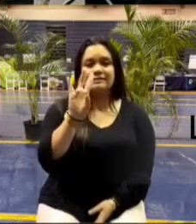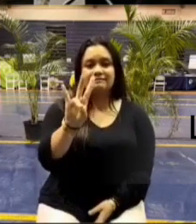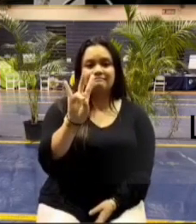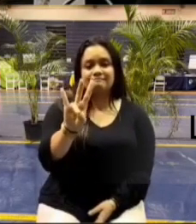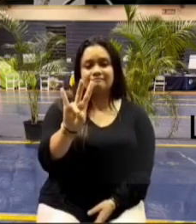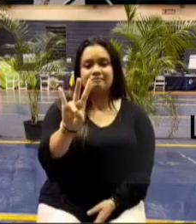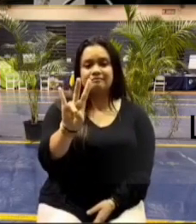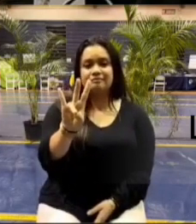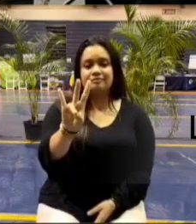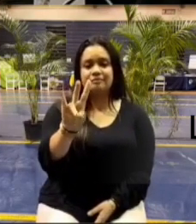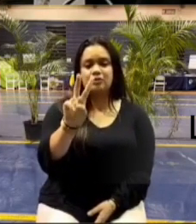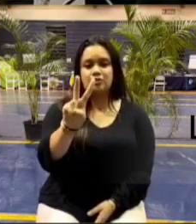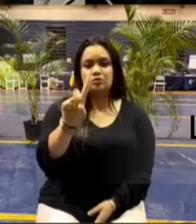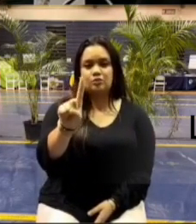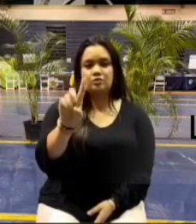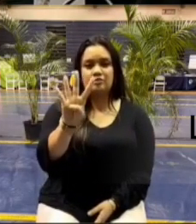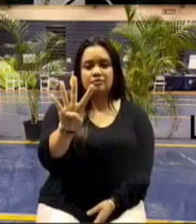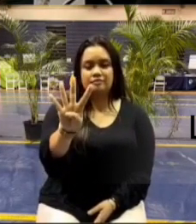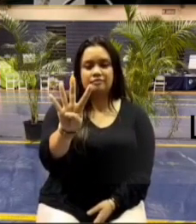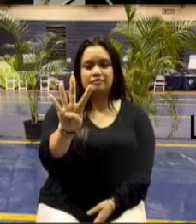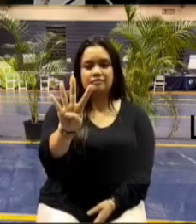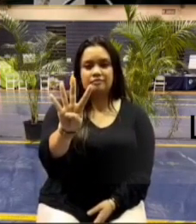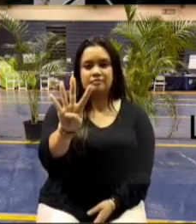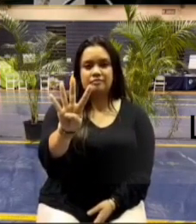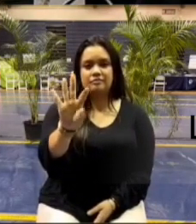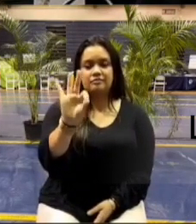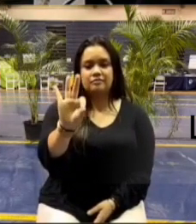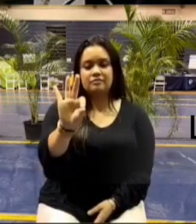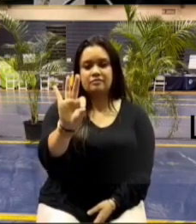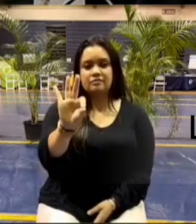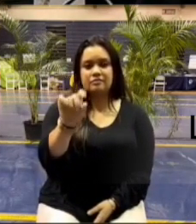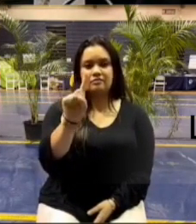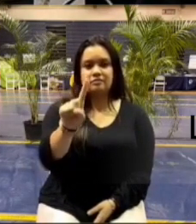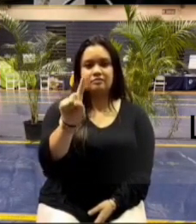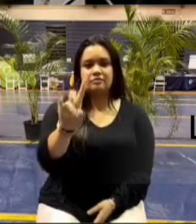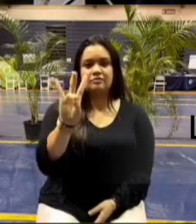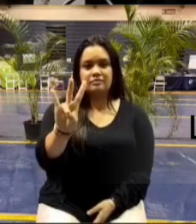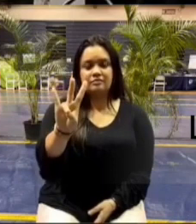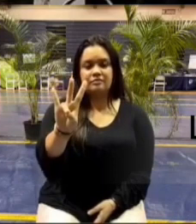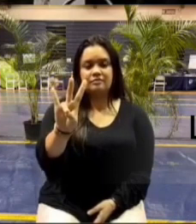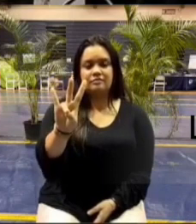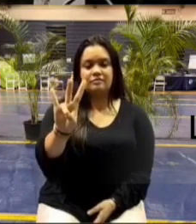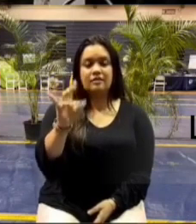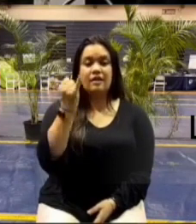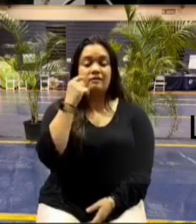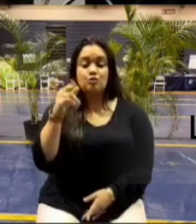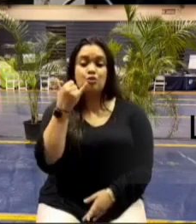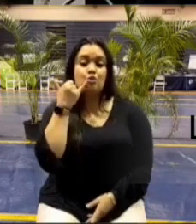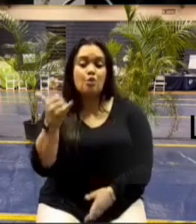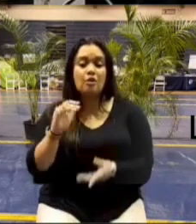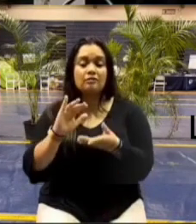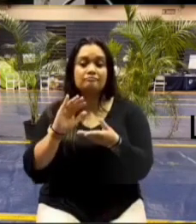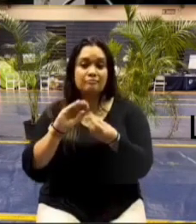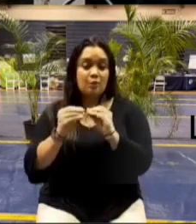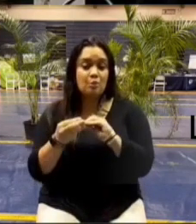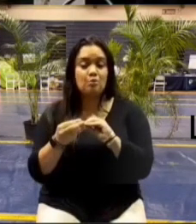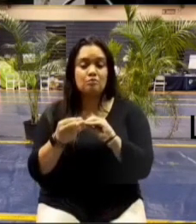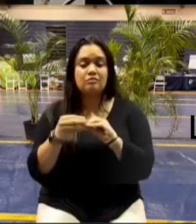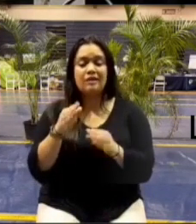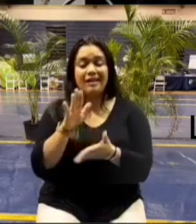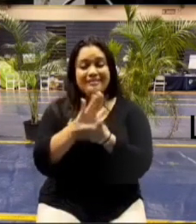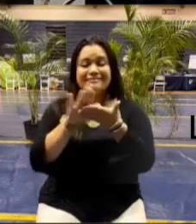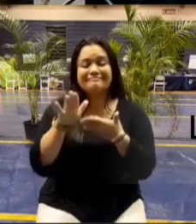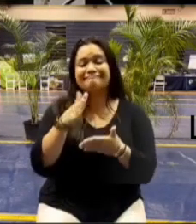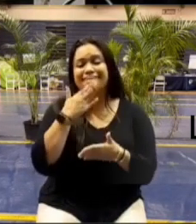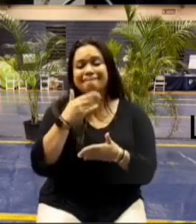seven seven two one four nine one one seven and if you call that number a very nice